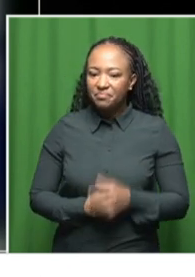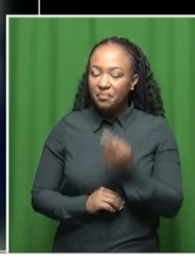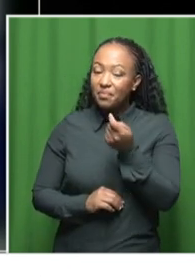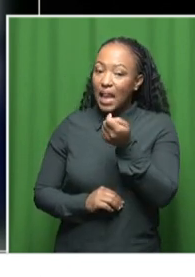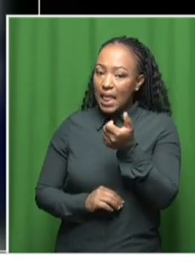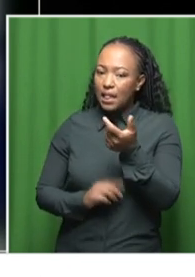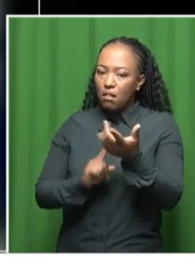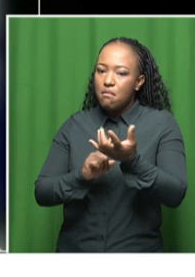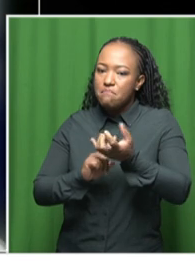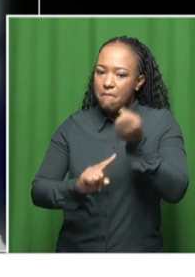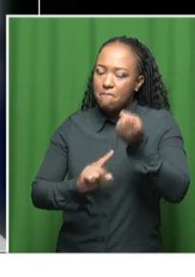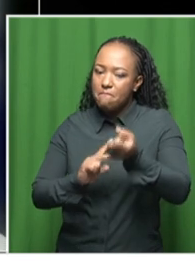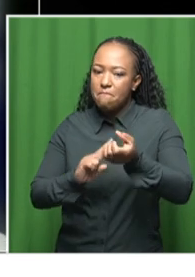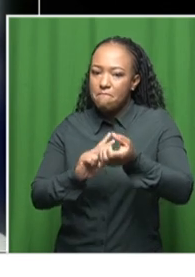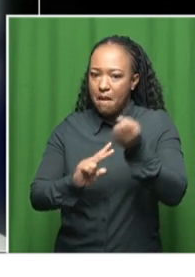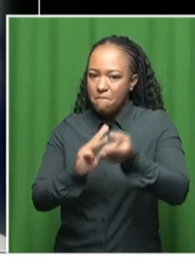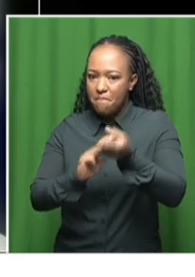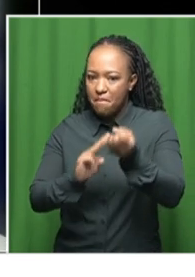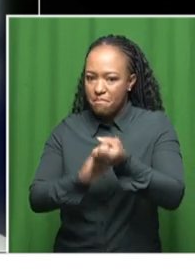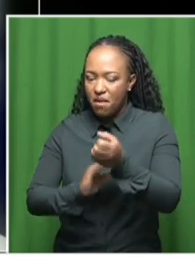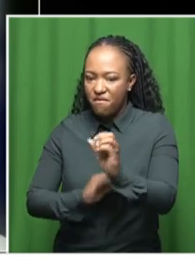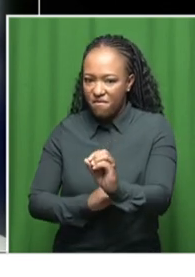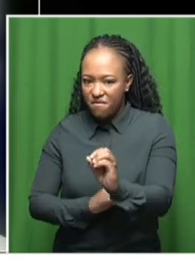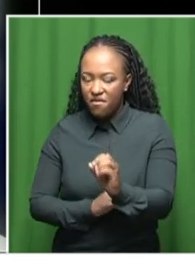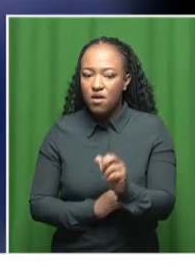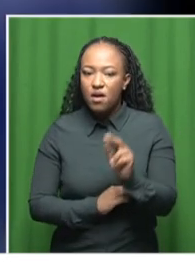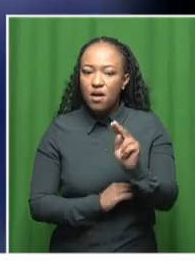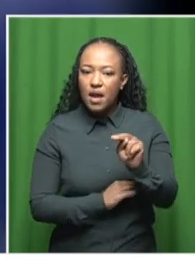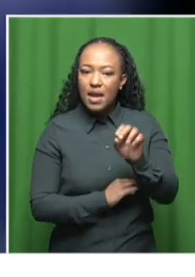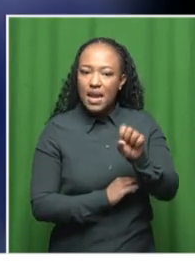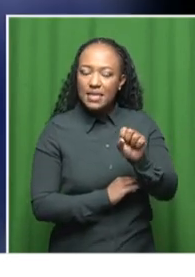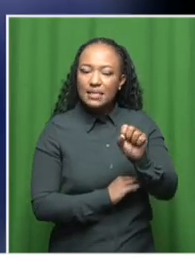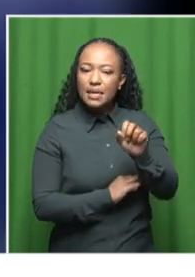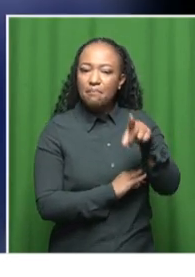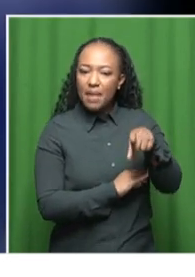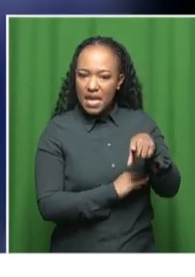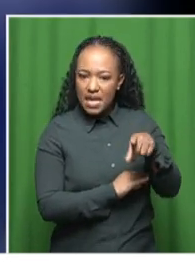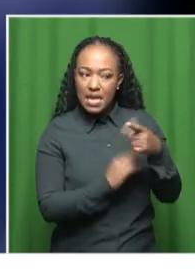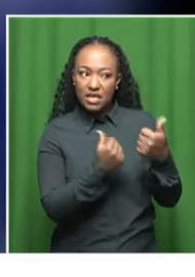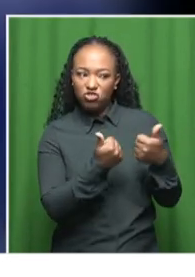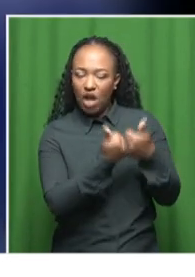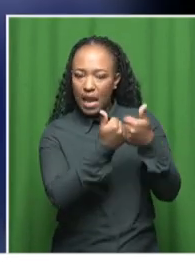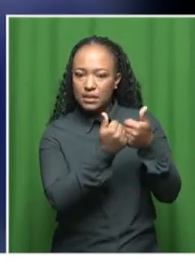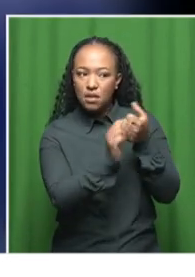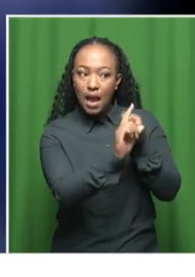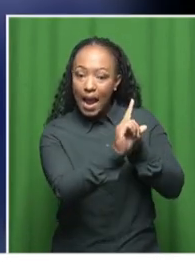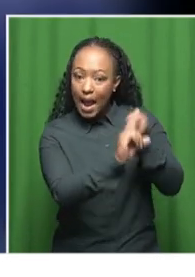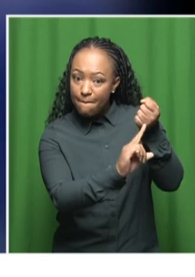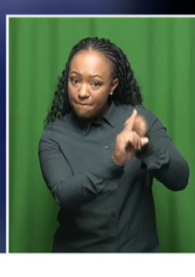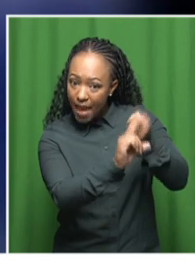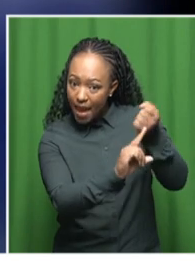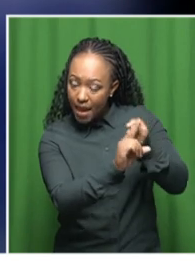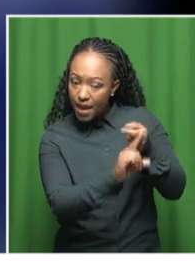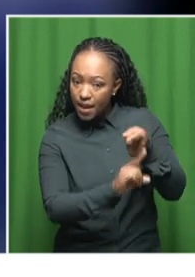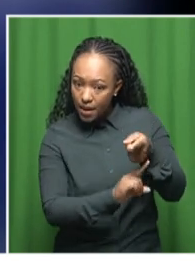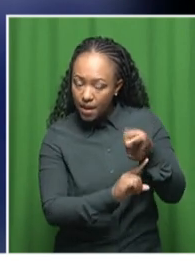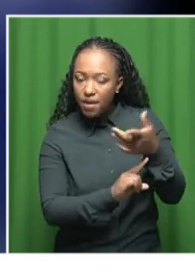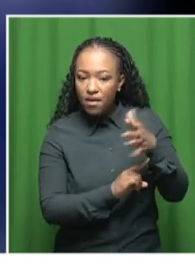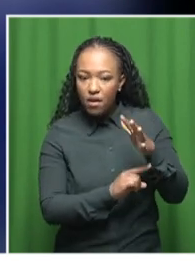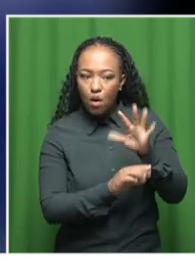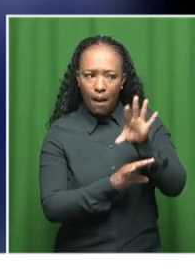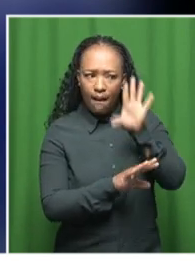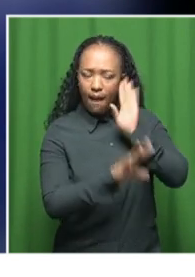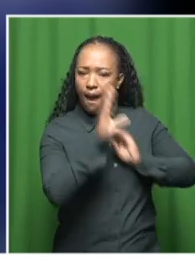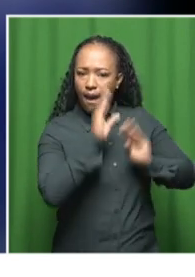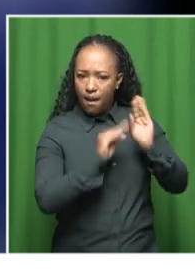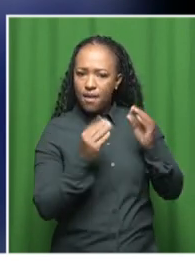I think through the NSP 100 Days Challenge campaign. You know, there are lessons learned from